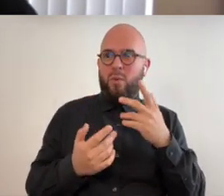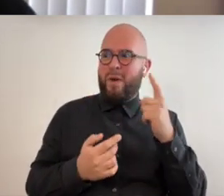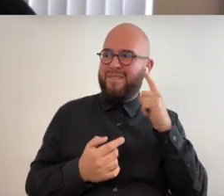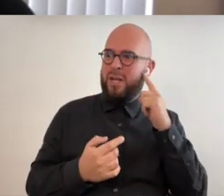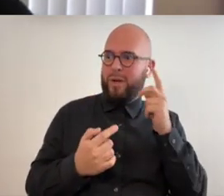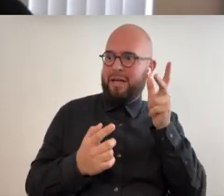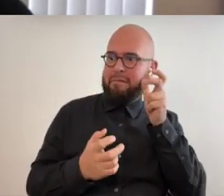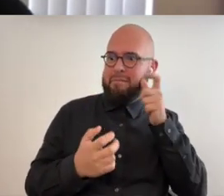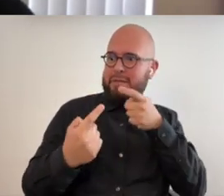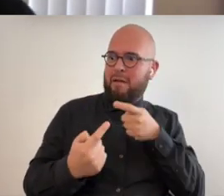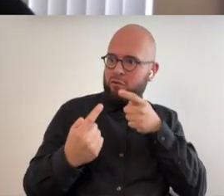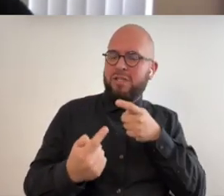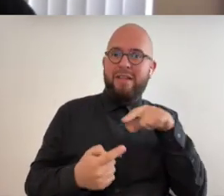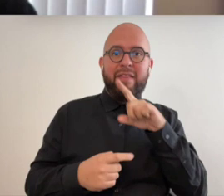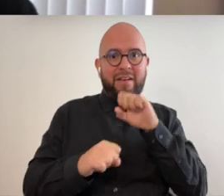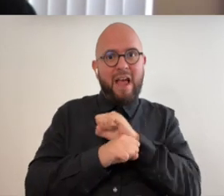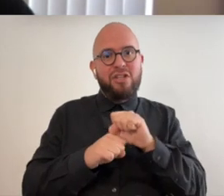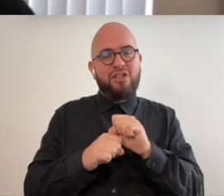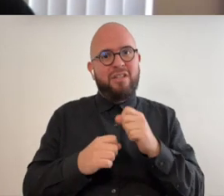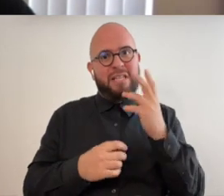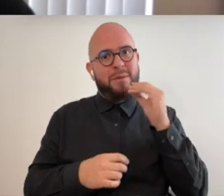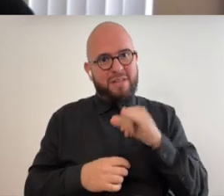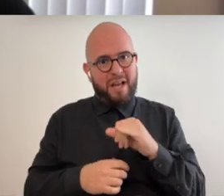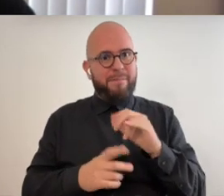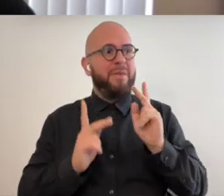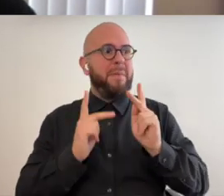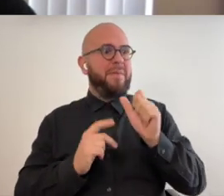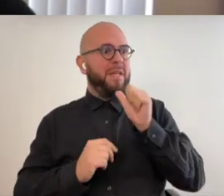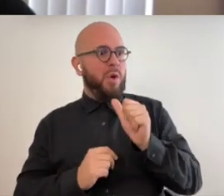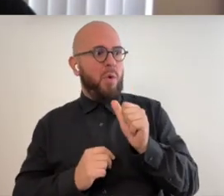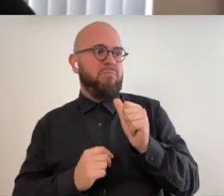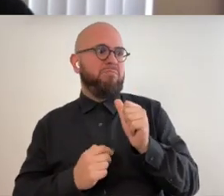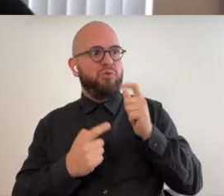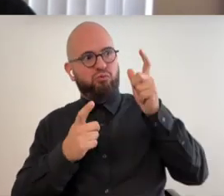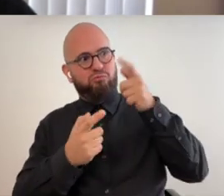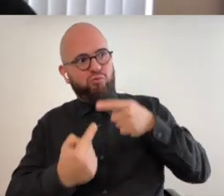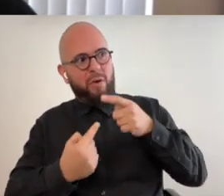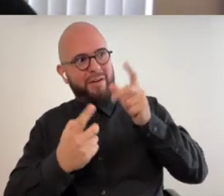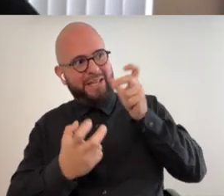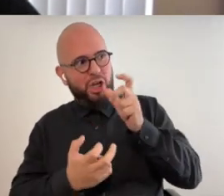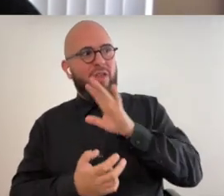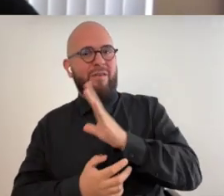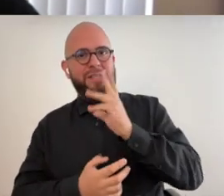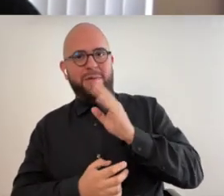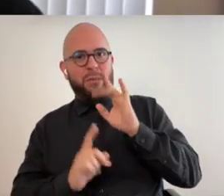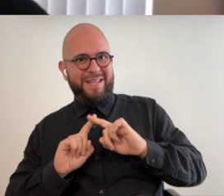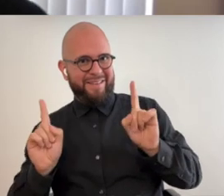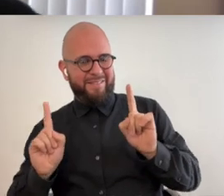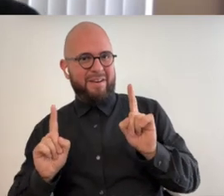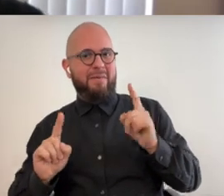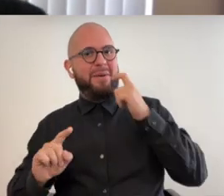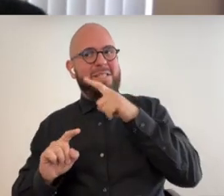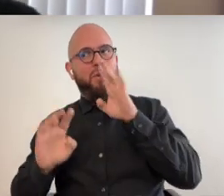can actually experience that and people don't have hearing experience difficulties will experience something actually quite different because they'll hear the other